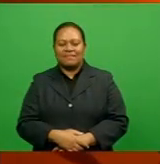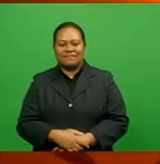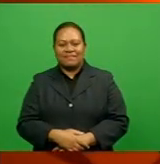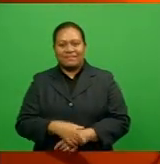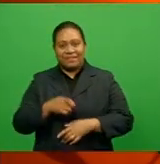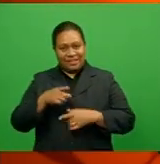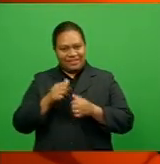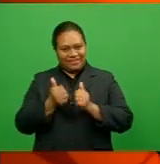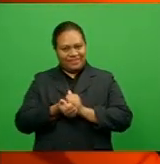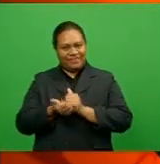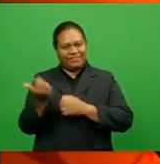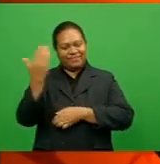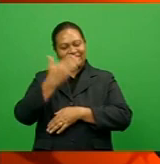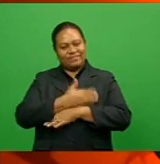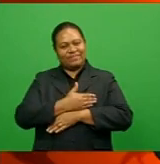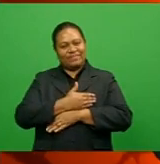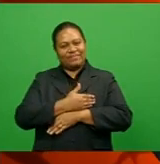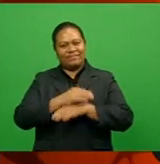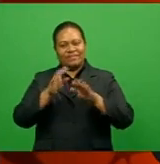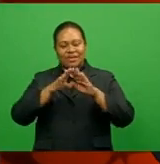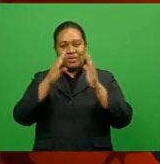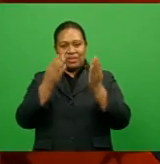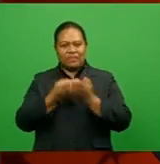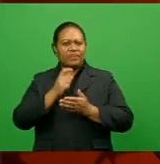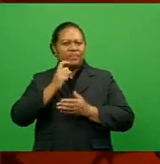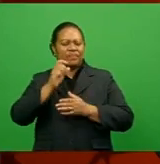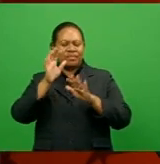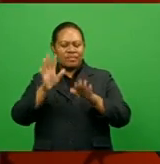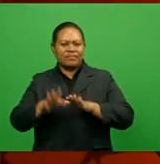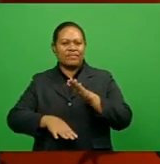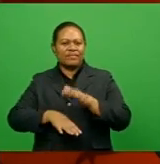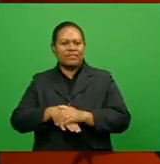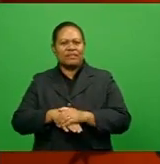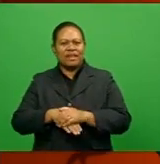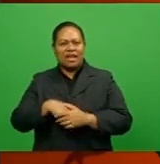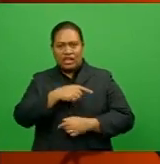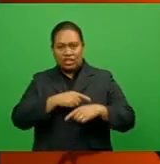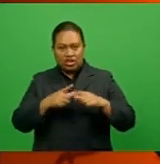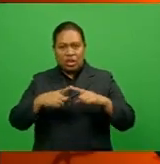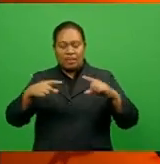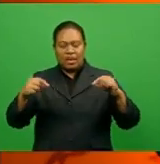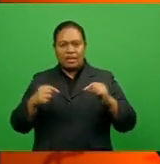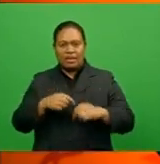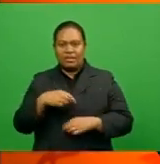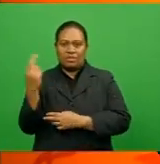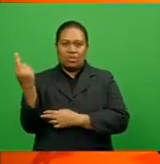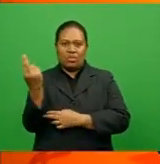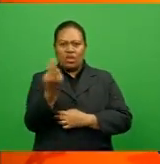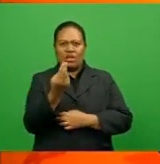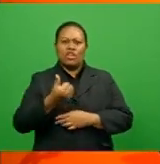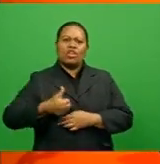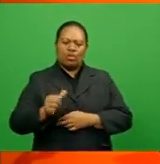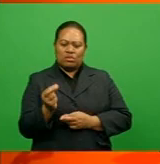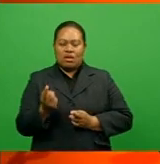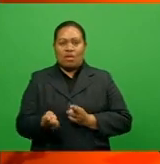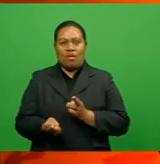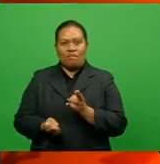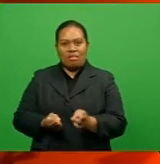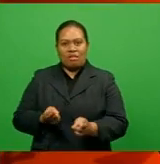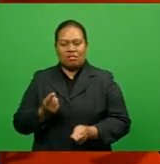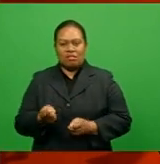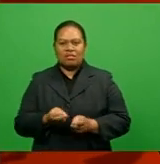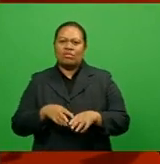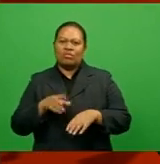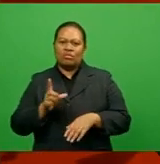That's it from sports tonight. Coming up in the world of the weird and wonderful, a Japanese restaurant is using robots to provide food services.